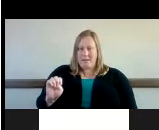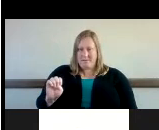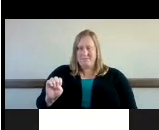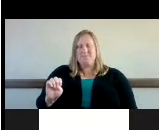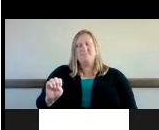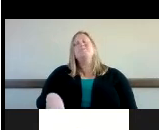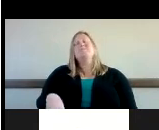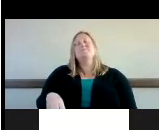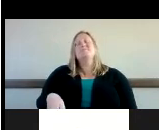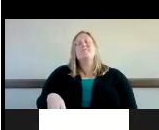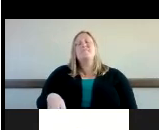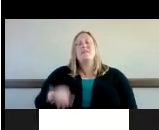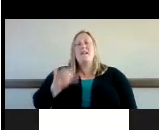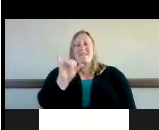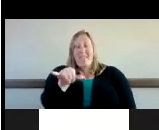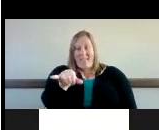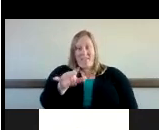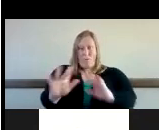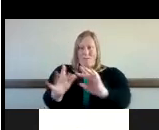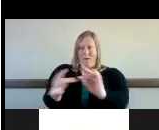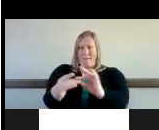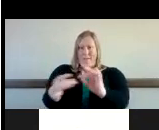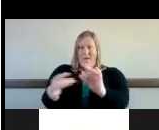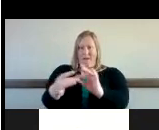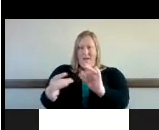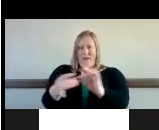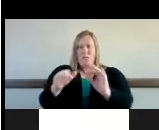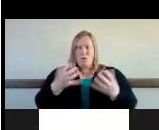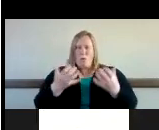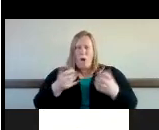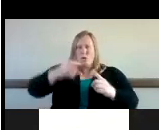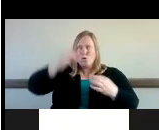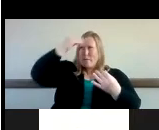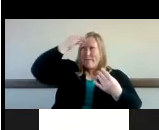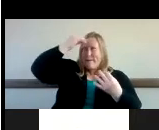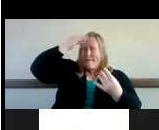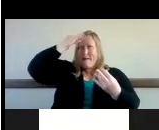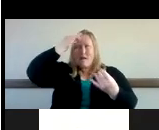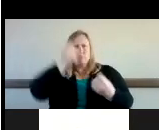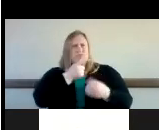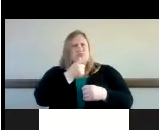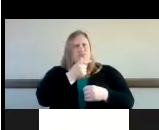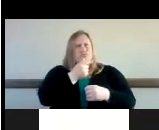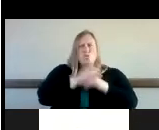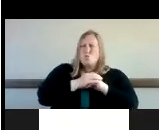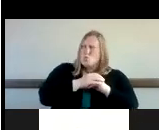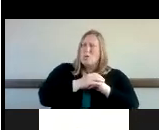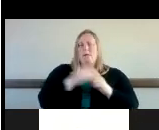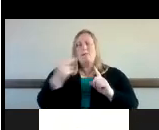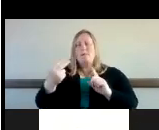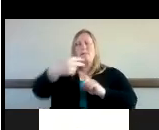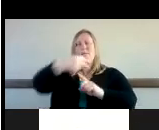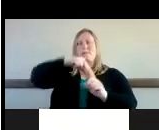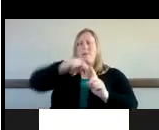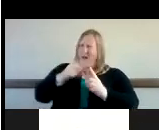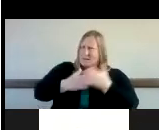looking for is for you the participants to um get some thoughts in in um look at and identify some of the